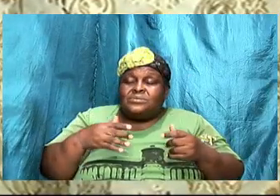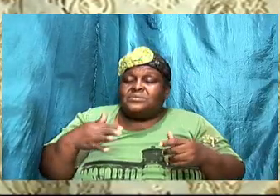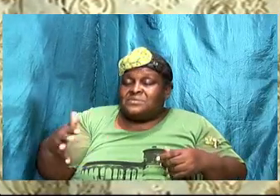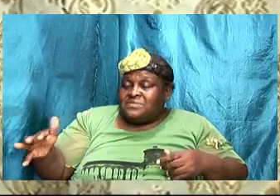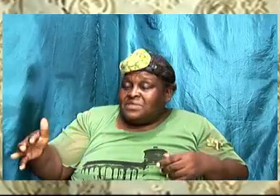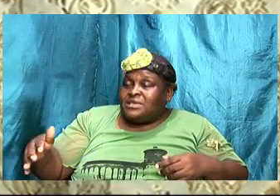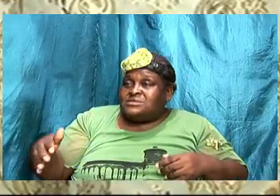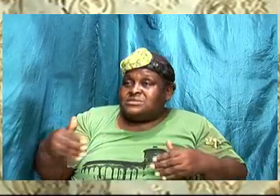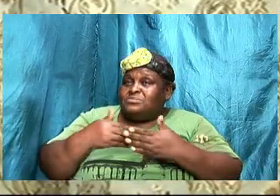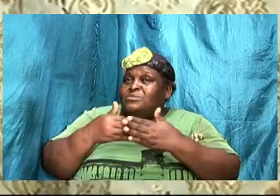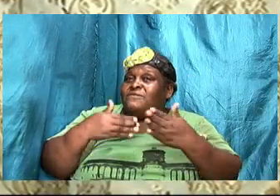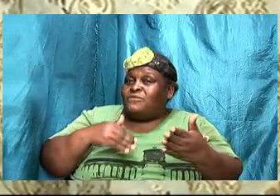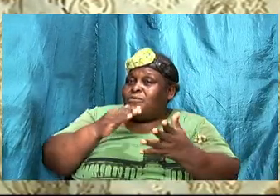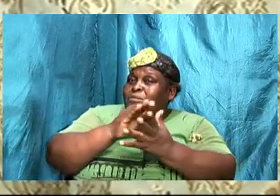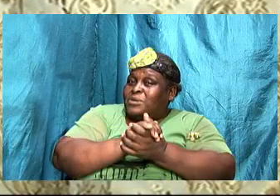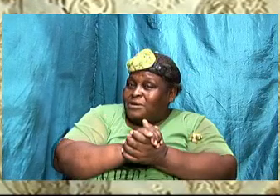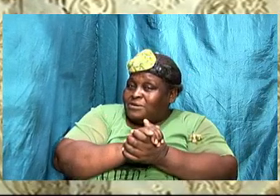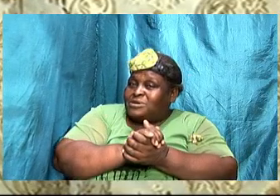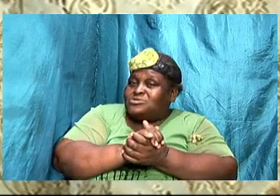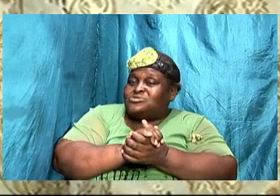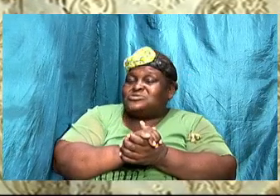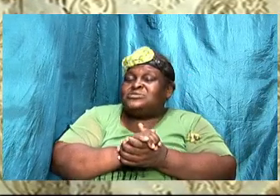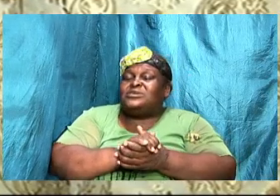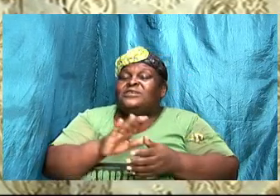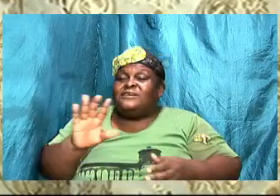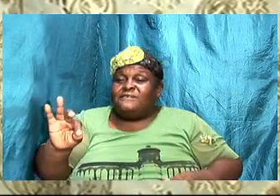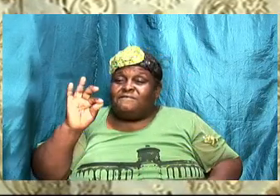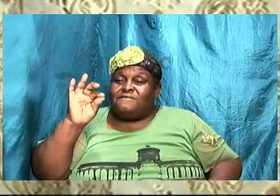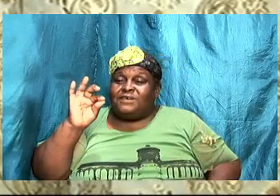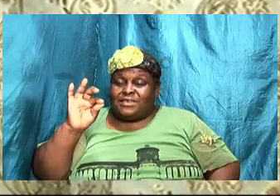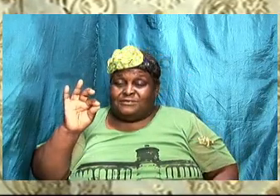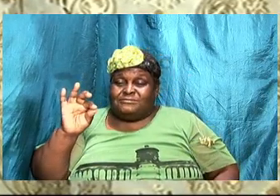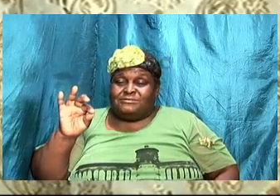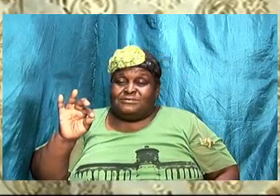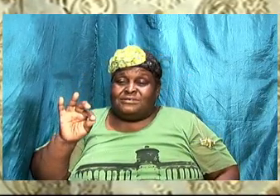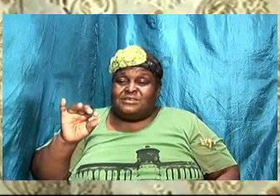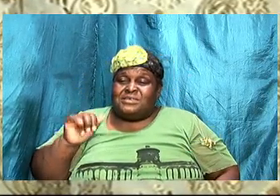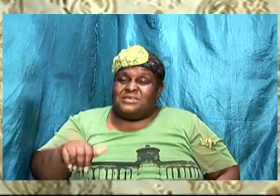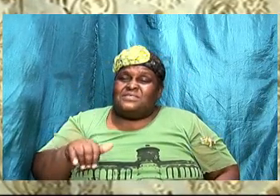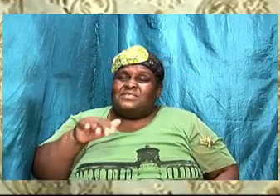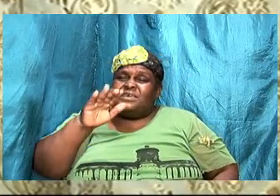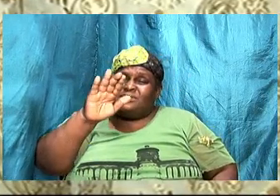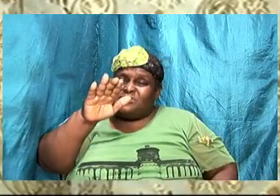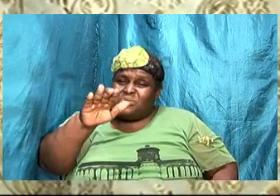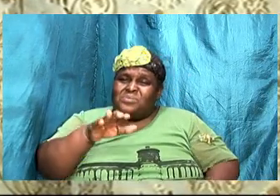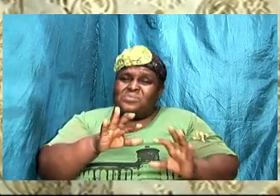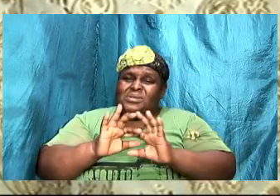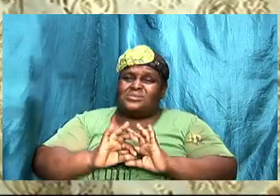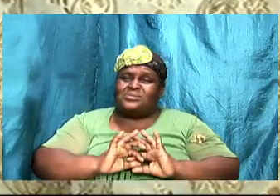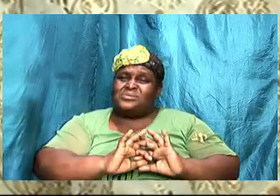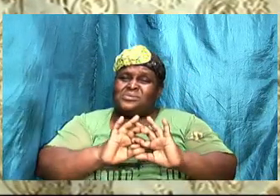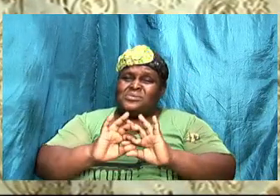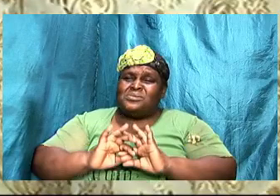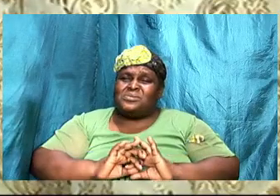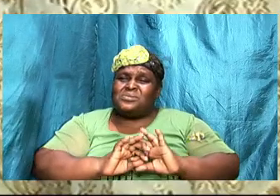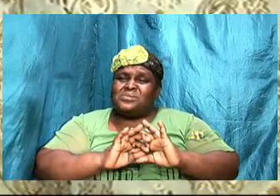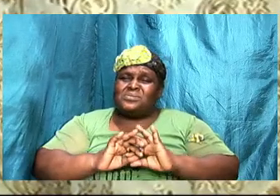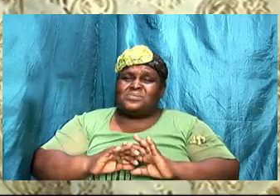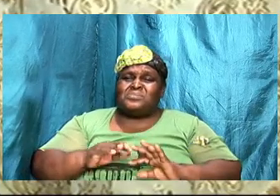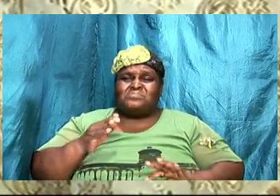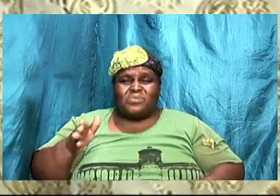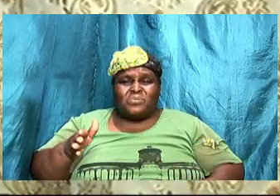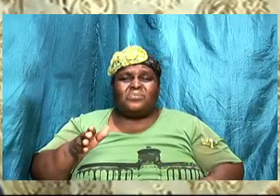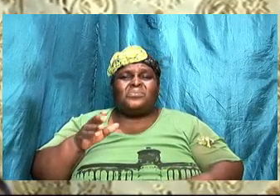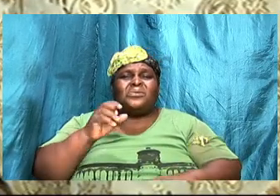before you are going to find out that your relationship will work